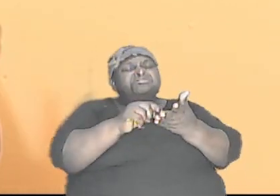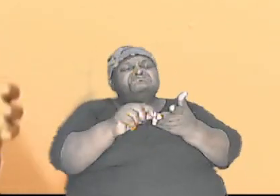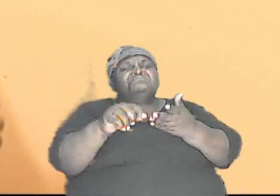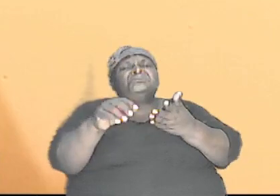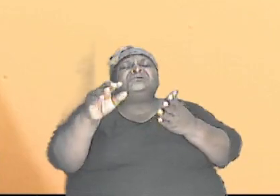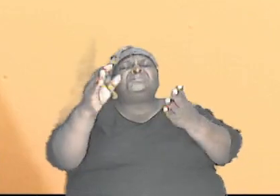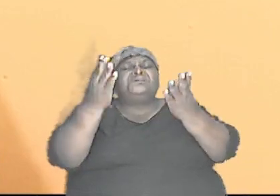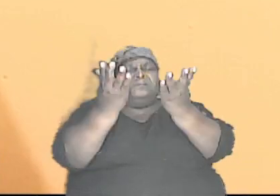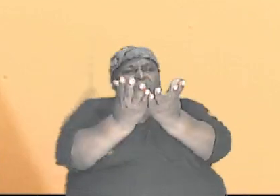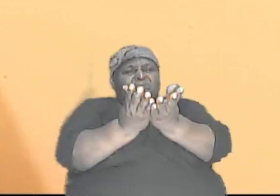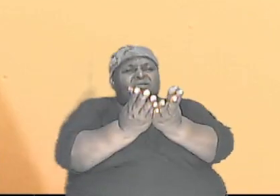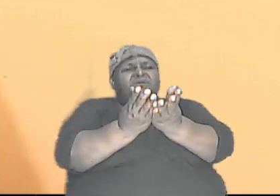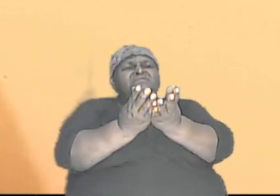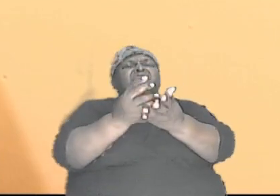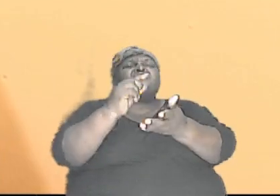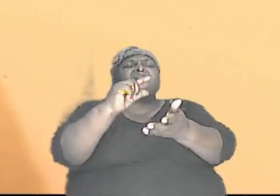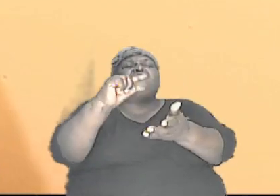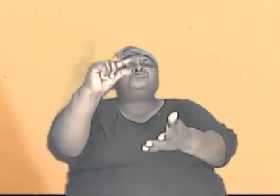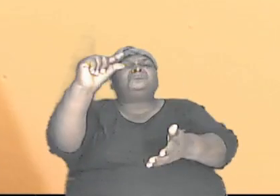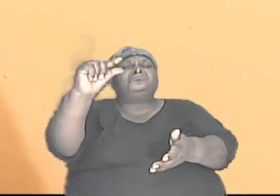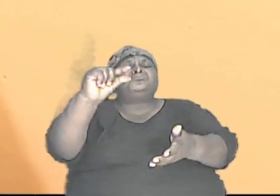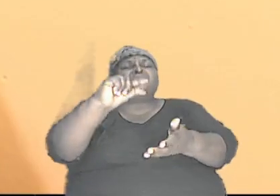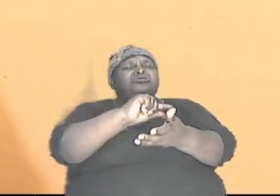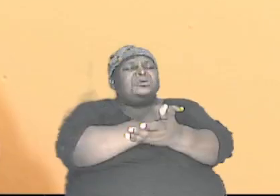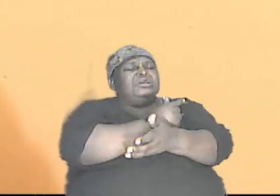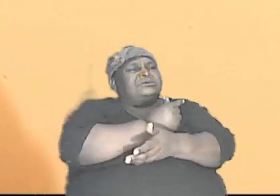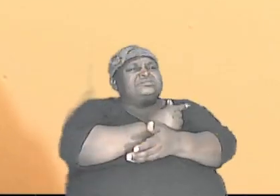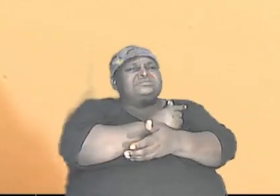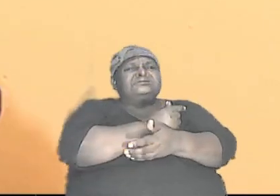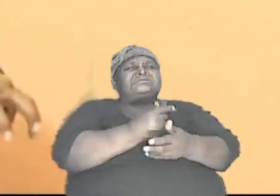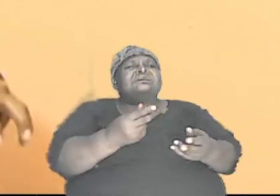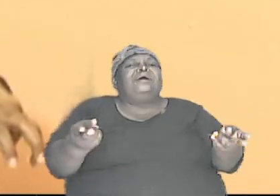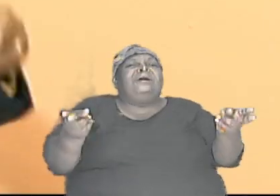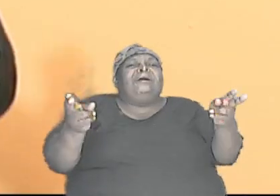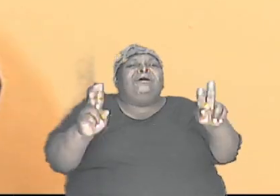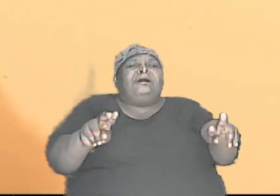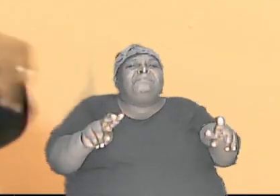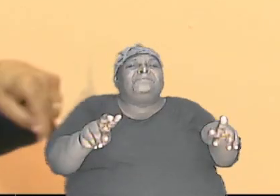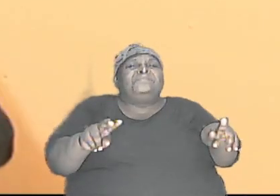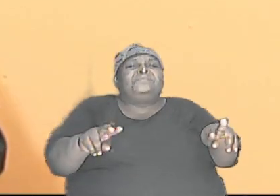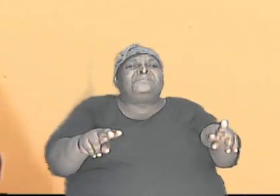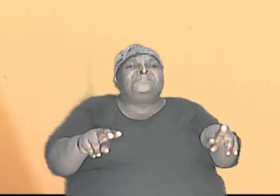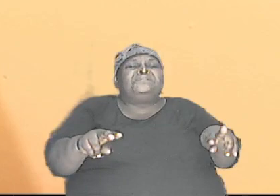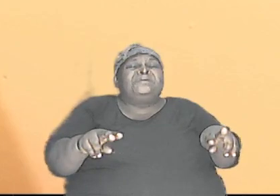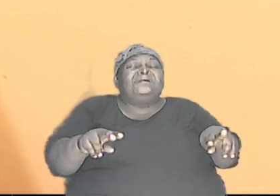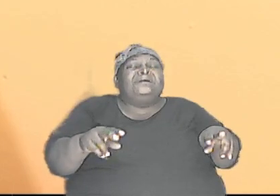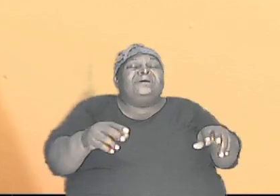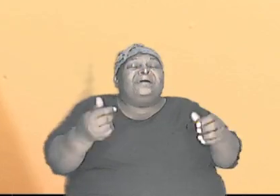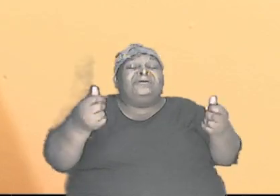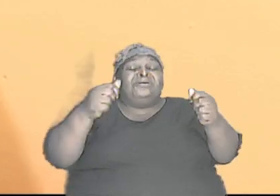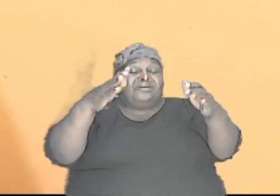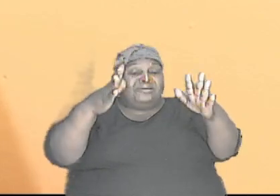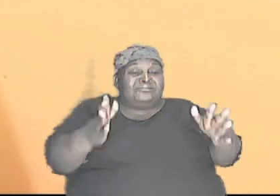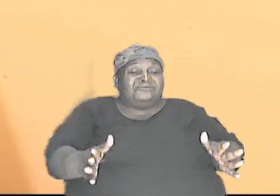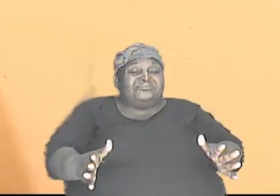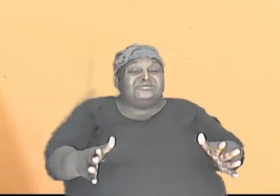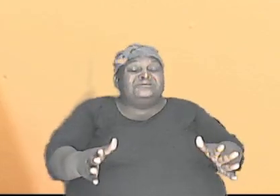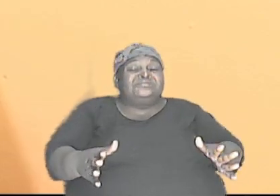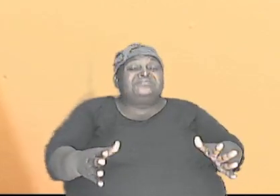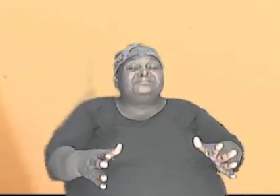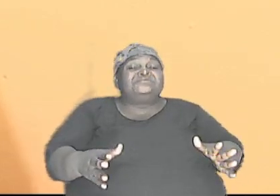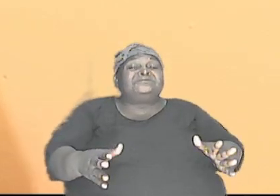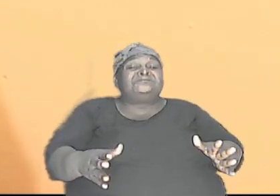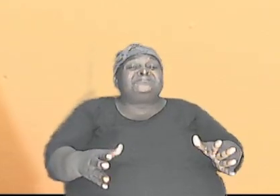of Genesis did in fact happen archaeologists today have made